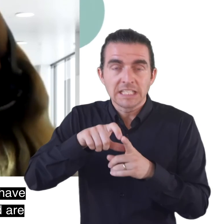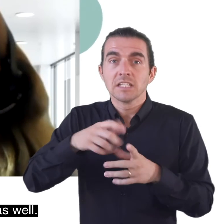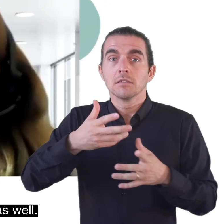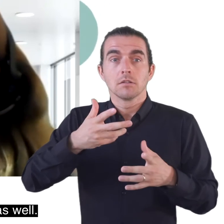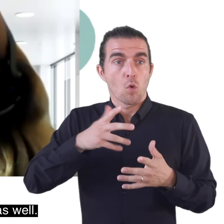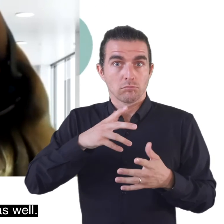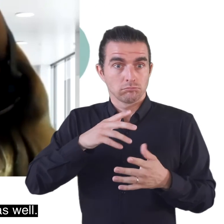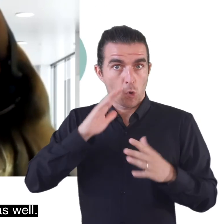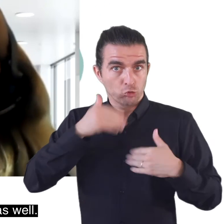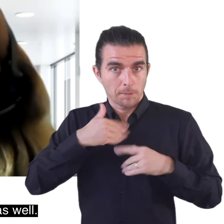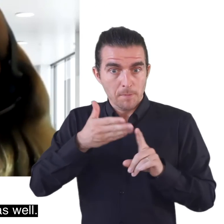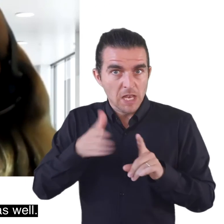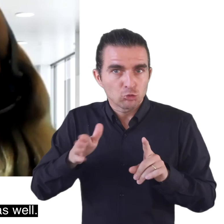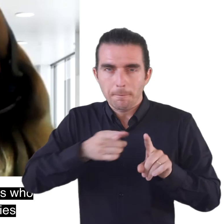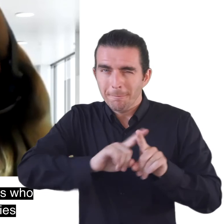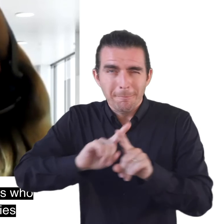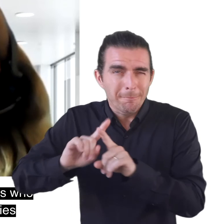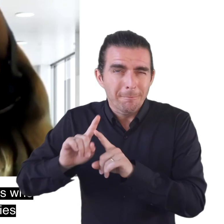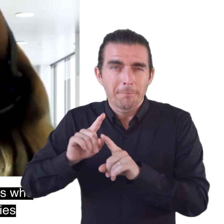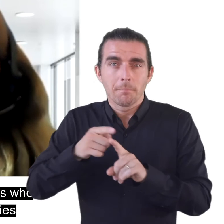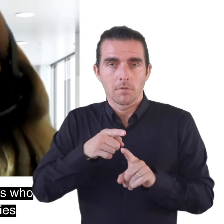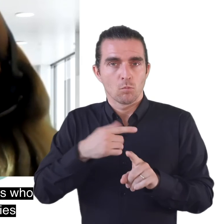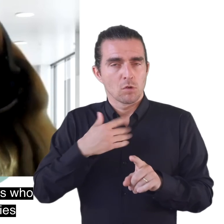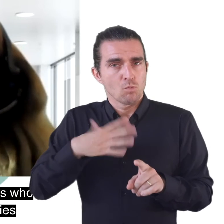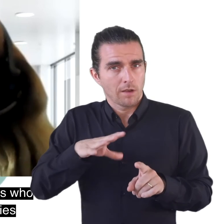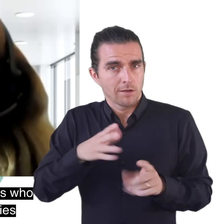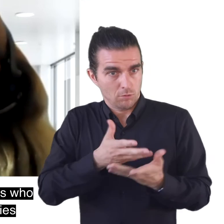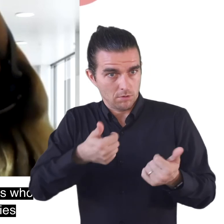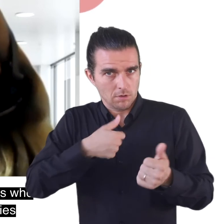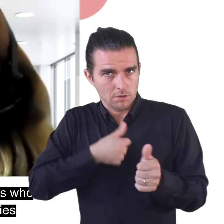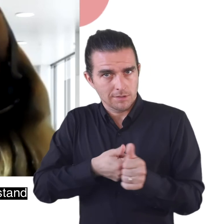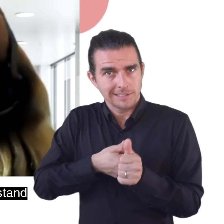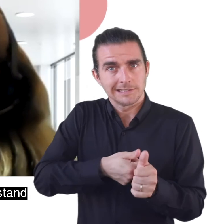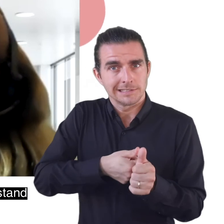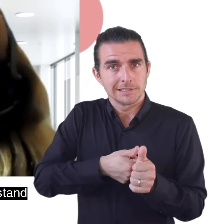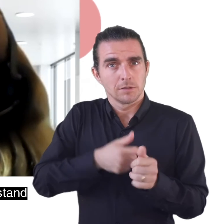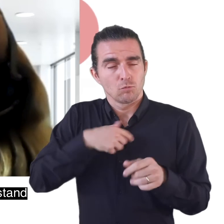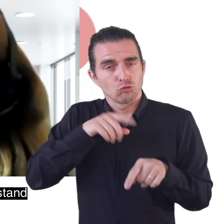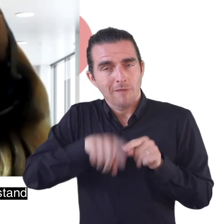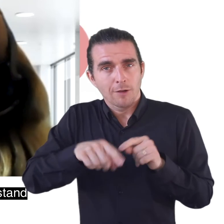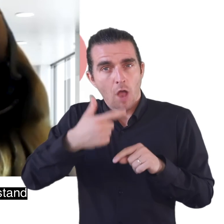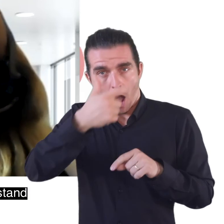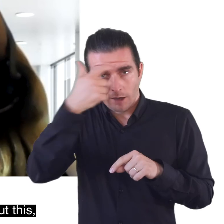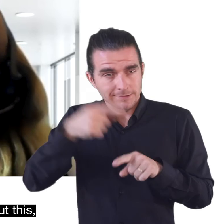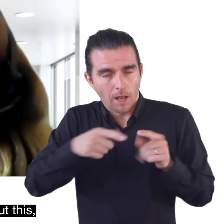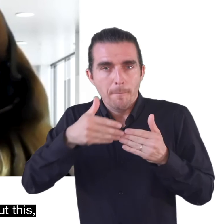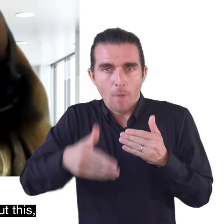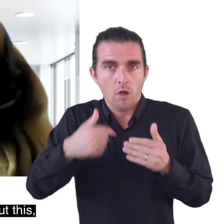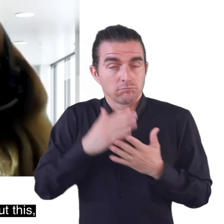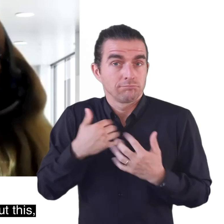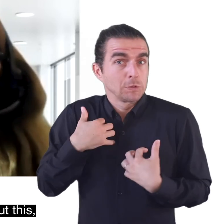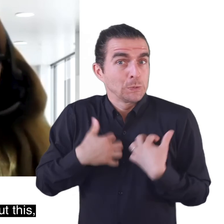and are on the the autistic spectrum as well um and then there are others who are just want to be allies and are trying to understand a little bit more so